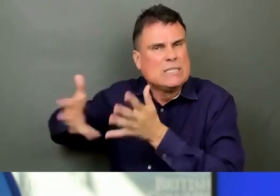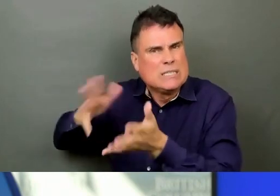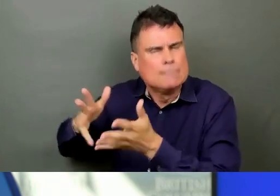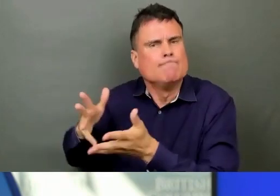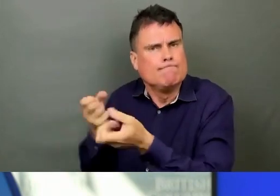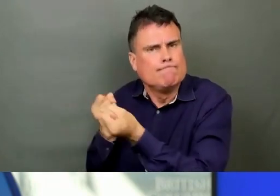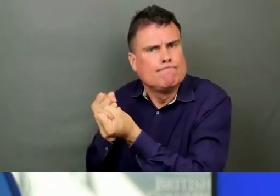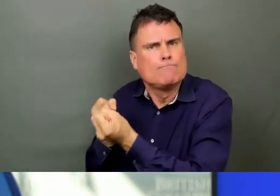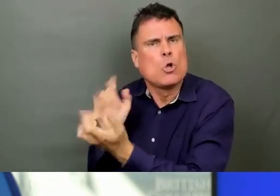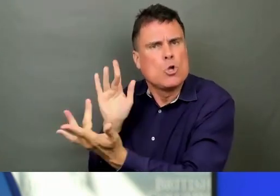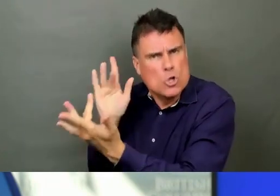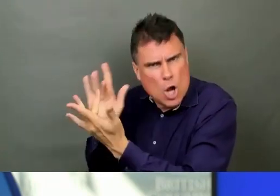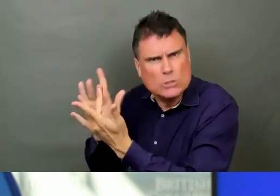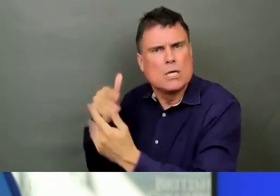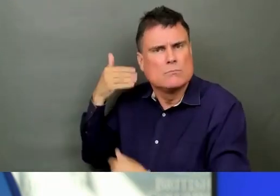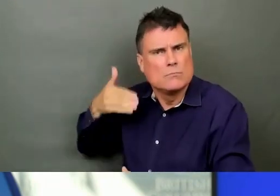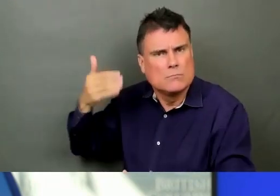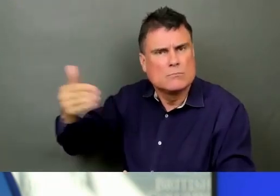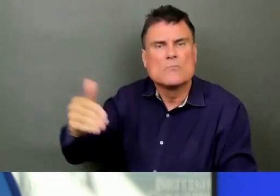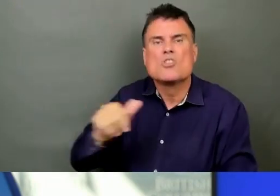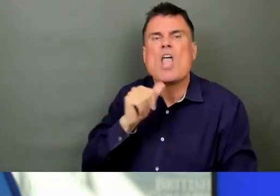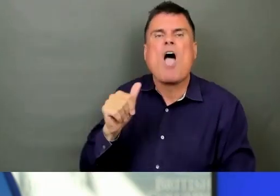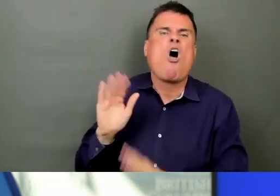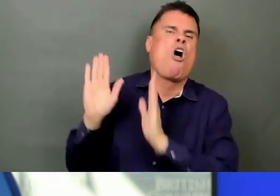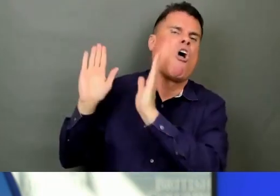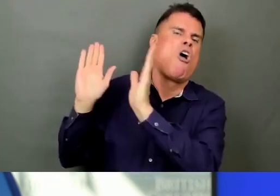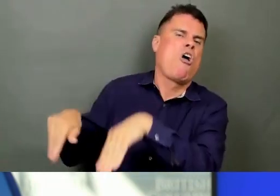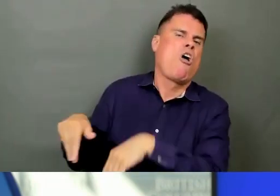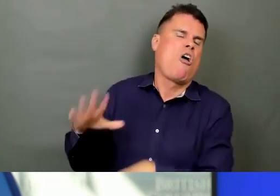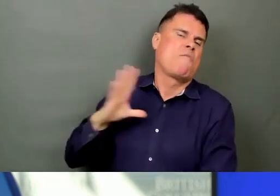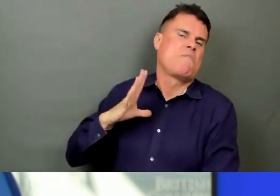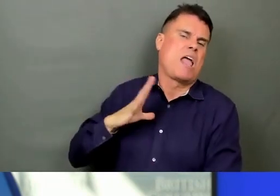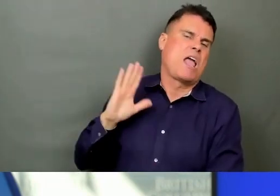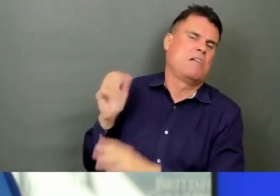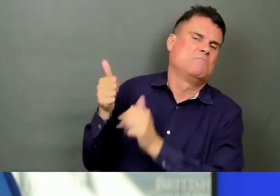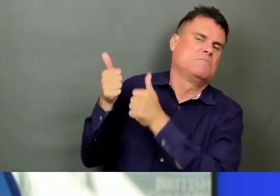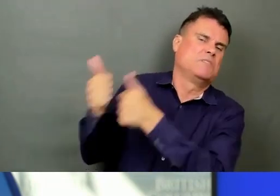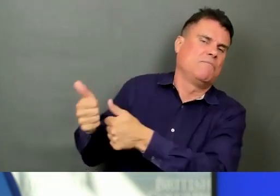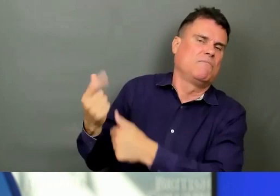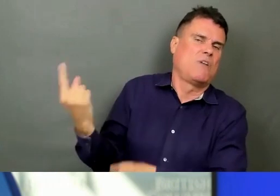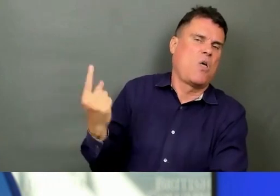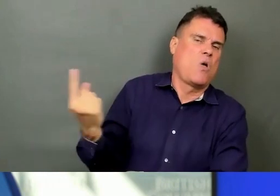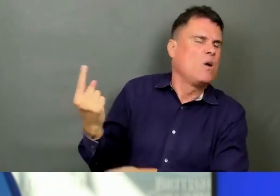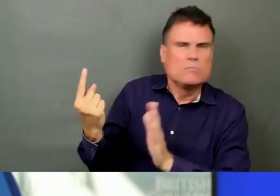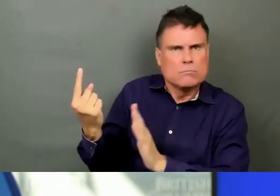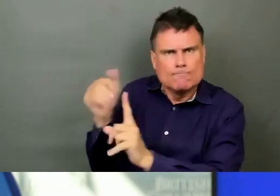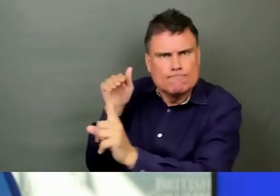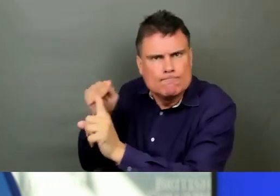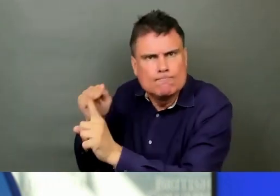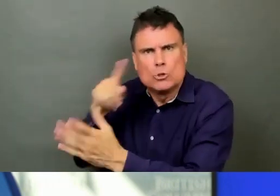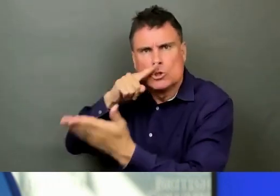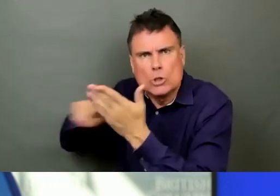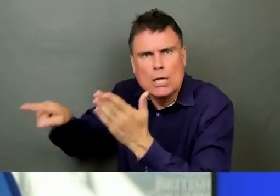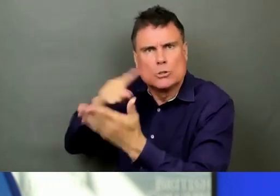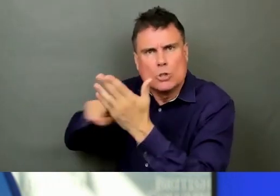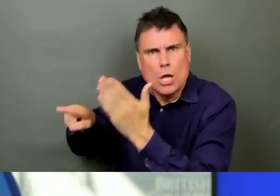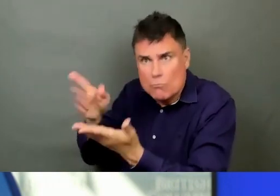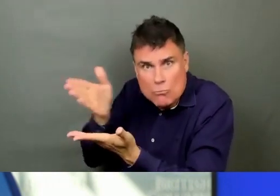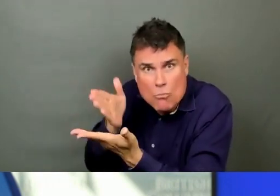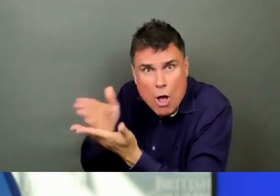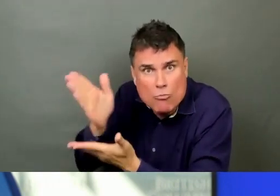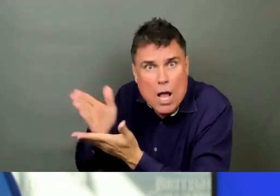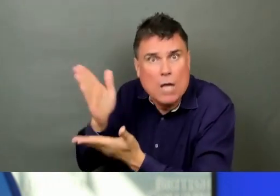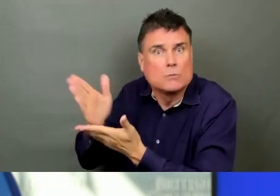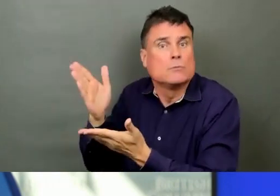heat sometimes has an effect on all of us which we do not immediately recognize ourselves. So let's support one another this weekend.